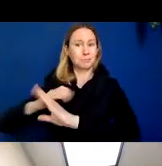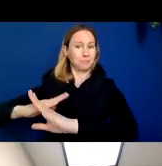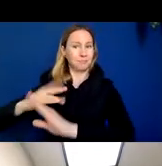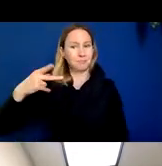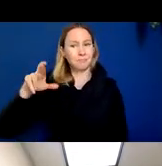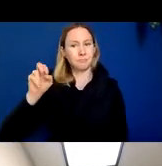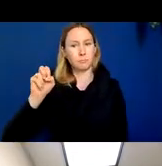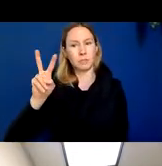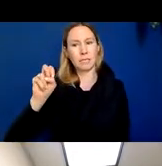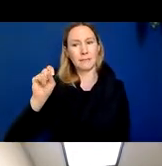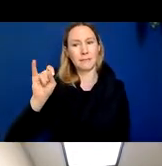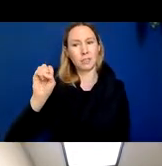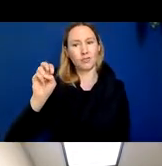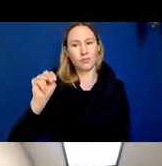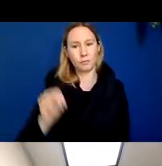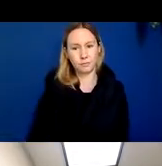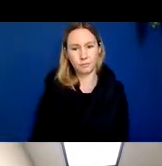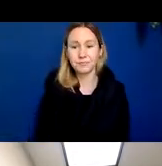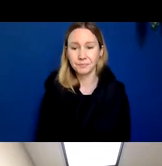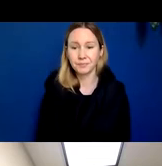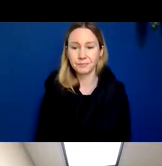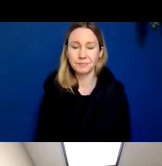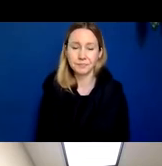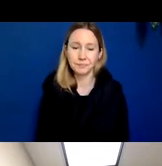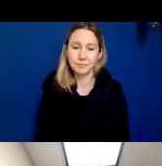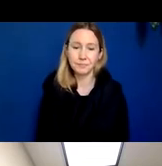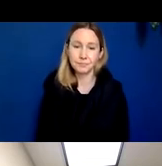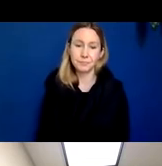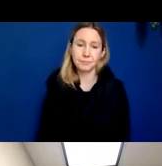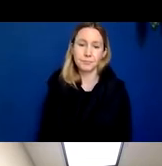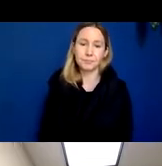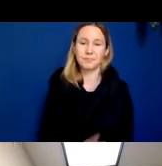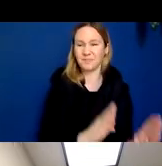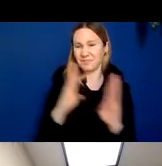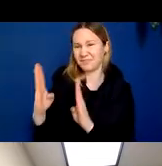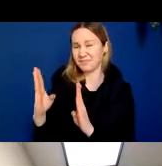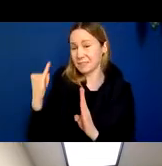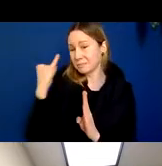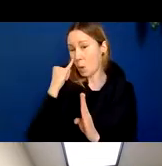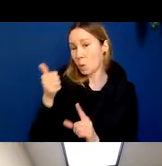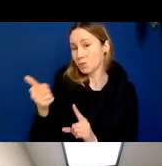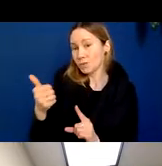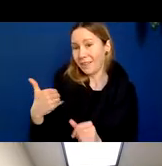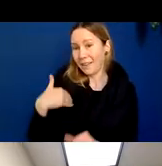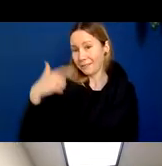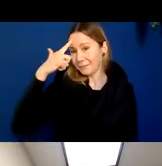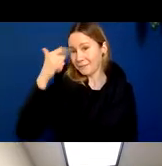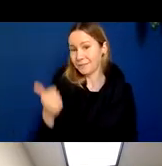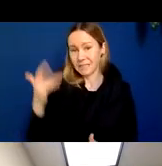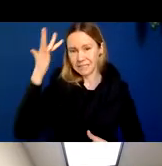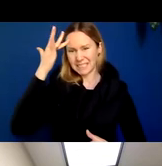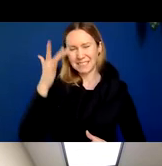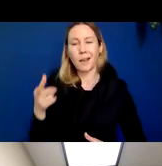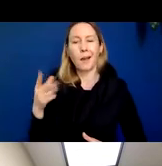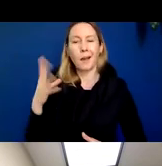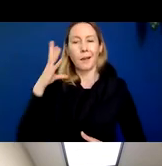primary and secondary prevention of neurodegenerative disease. Then we'll say that this person with a neurodegenerative disease now starts to have